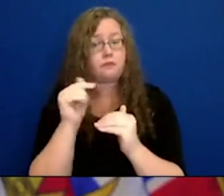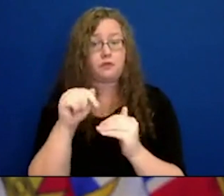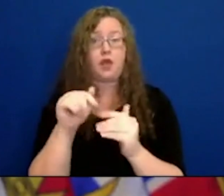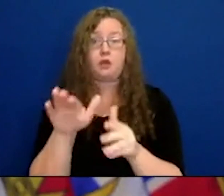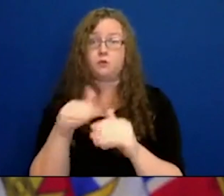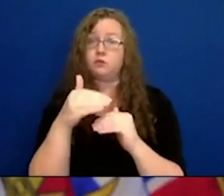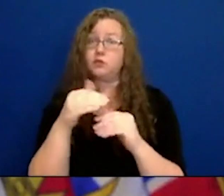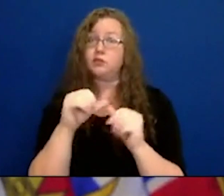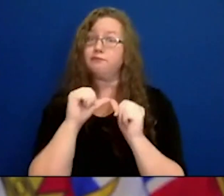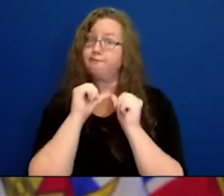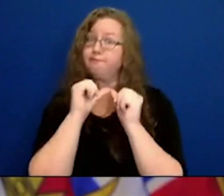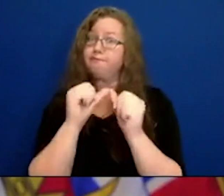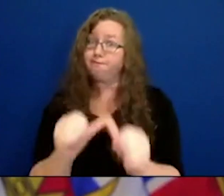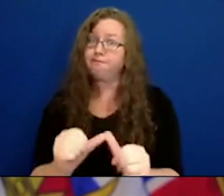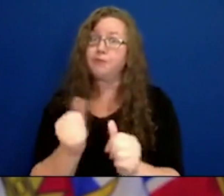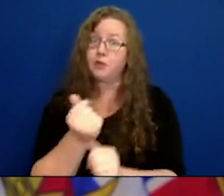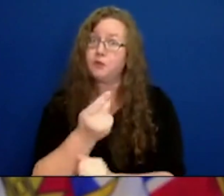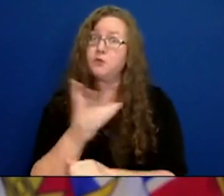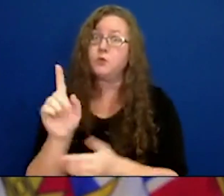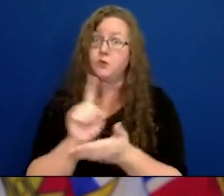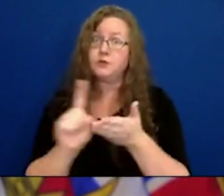will last through the next few weeks.